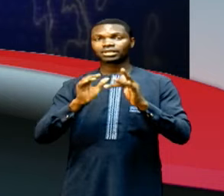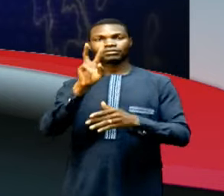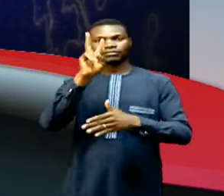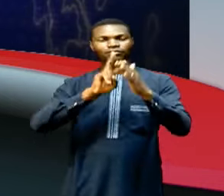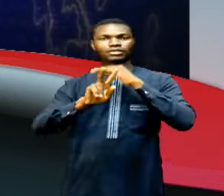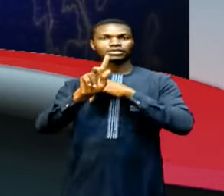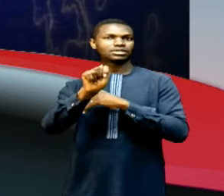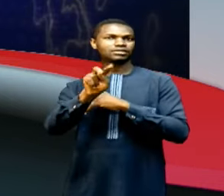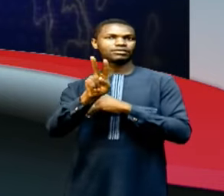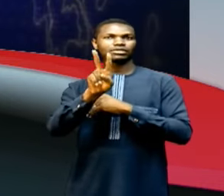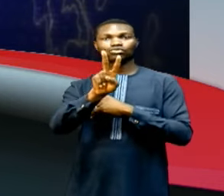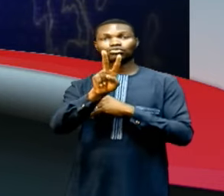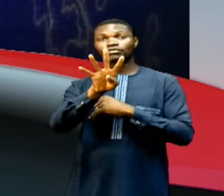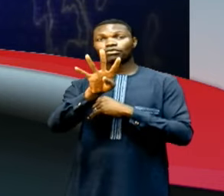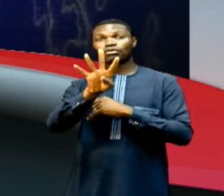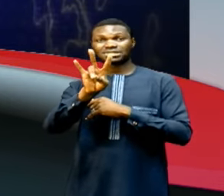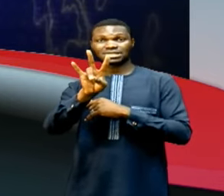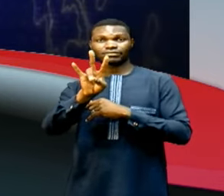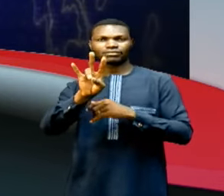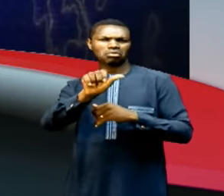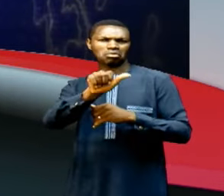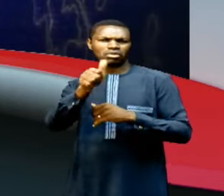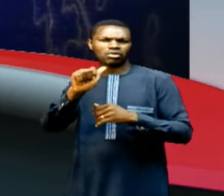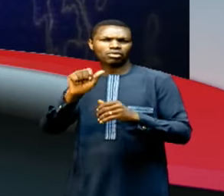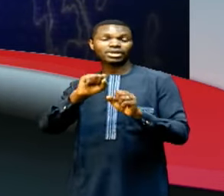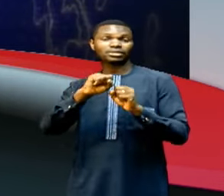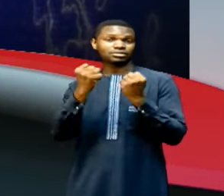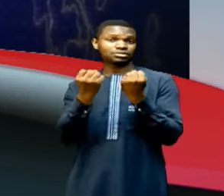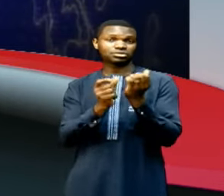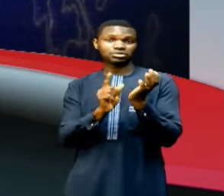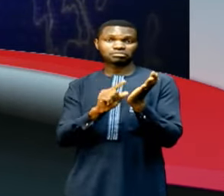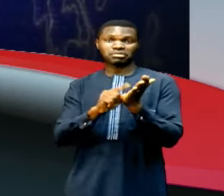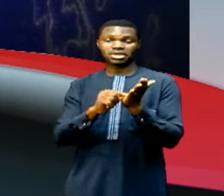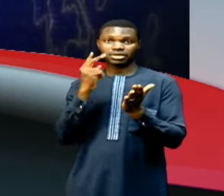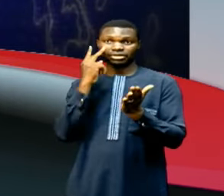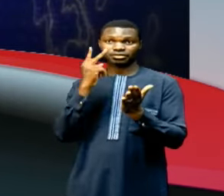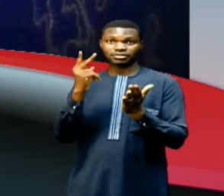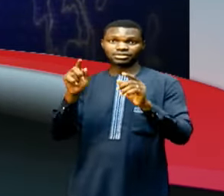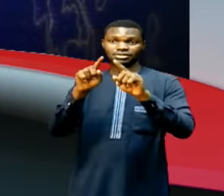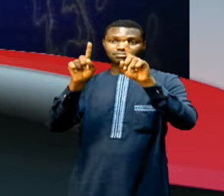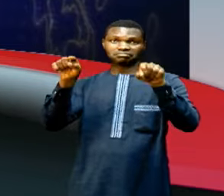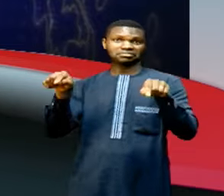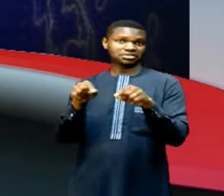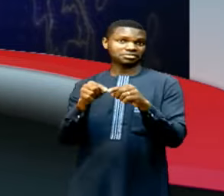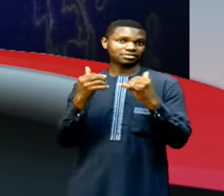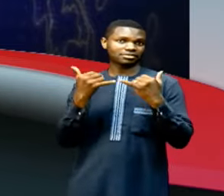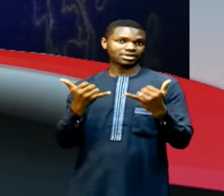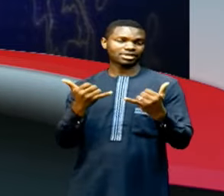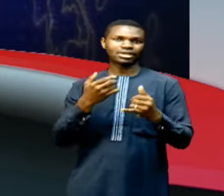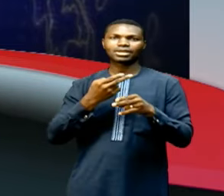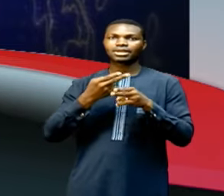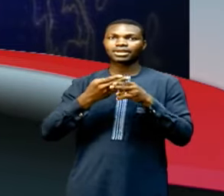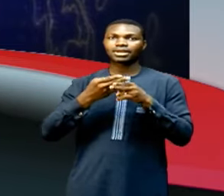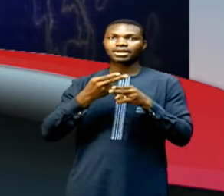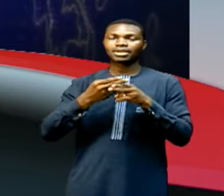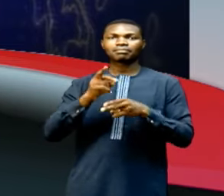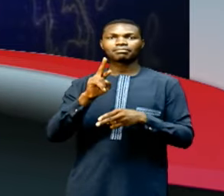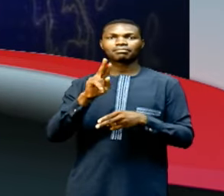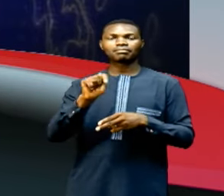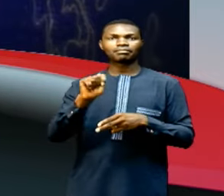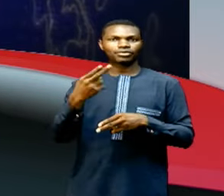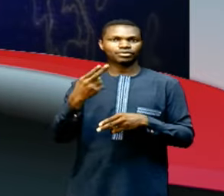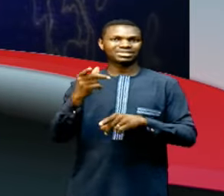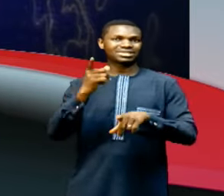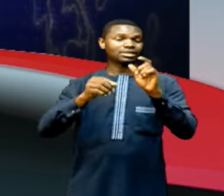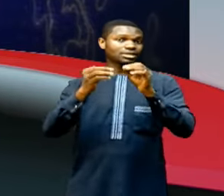and all the social media platforms displayed on the screen right now. I'm Ruth Aguile. My sign language interpreter is